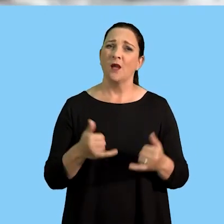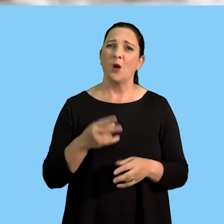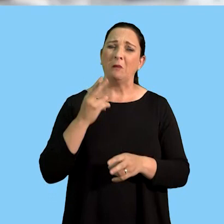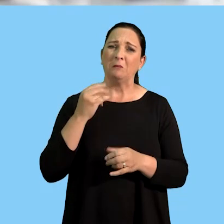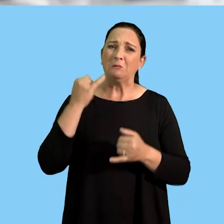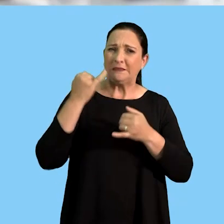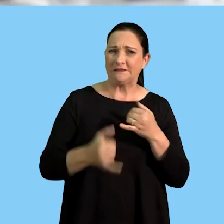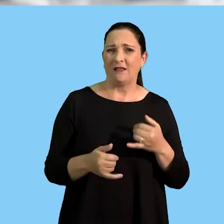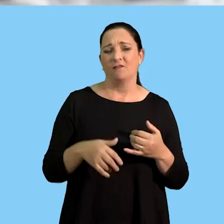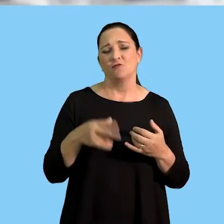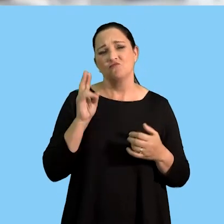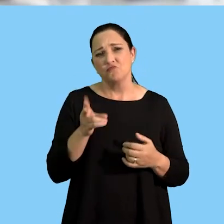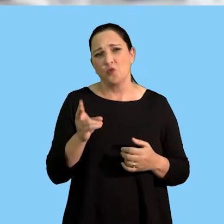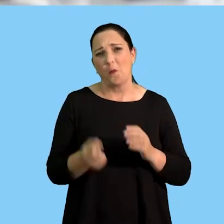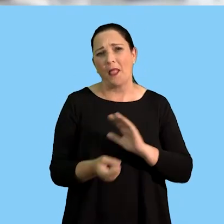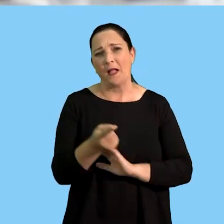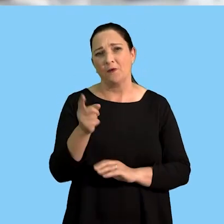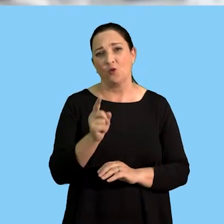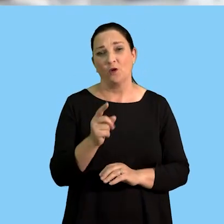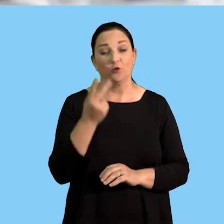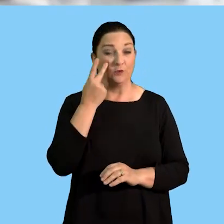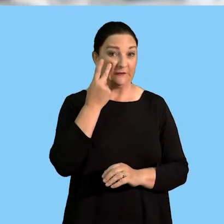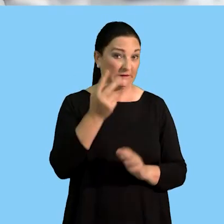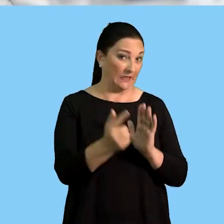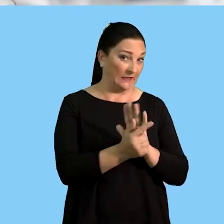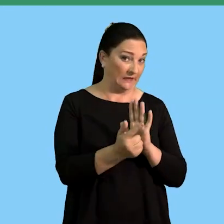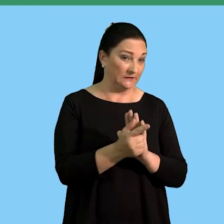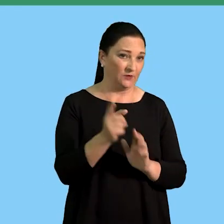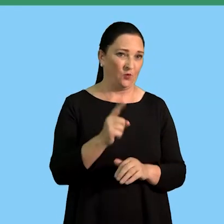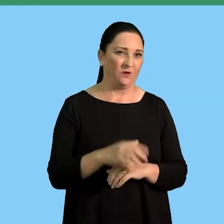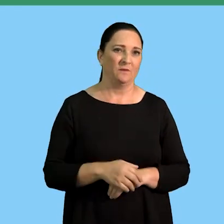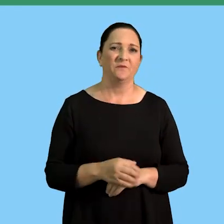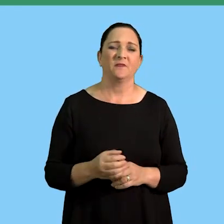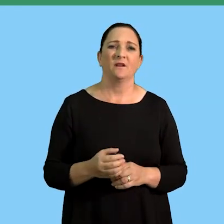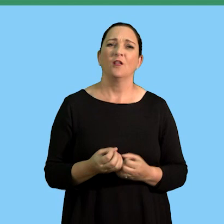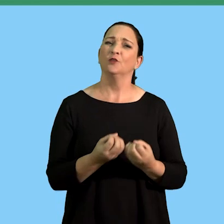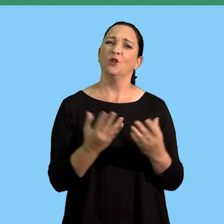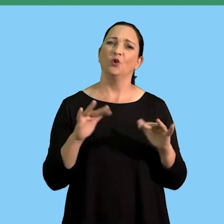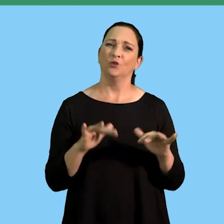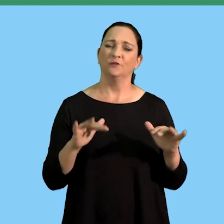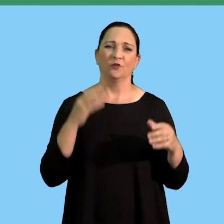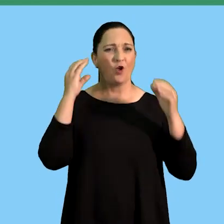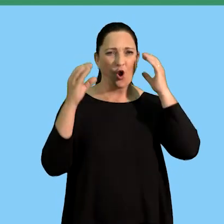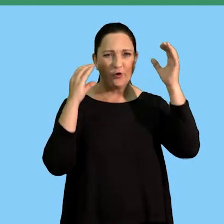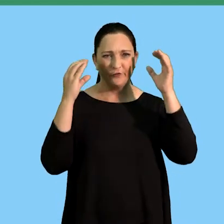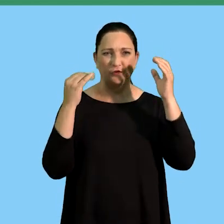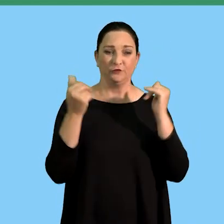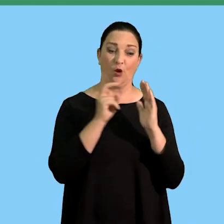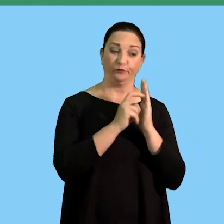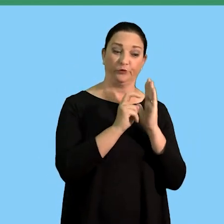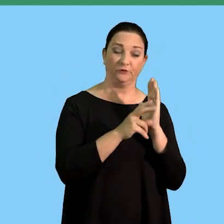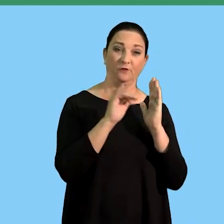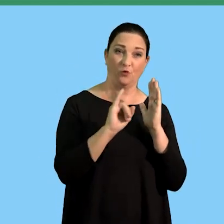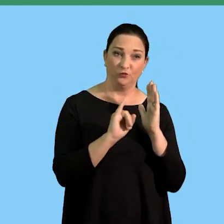these are the common errors when we looked into this lesson the common errors is that many learners confuse the principles of insurance